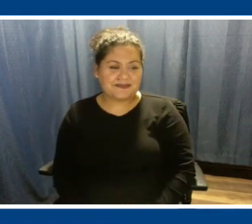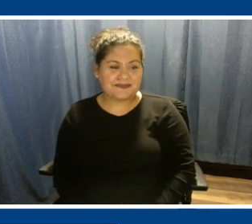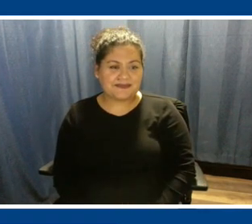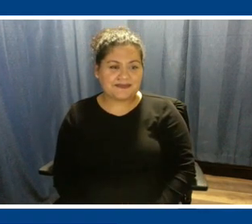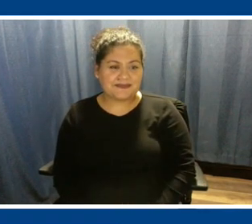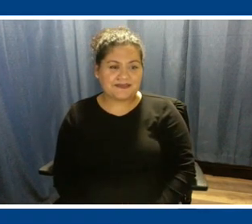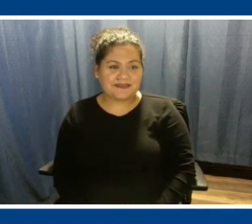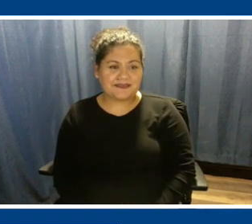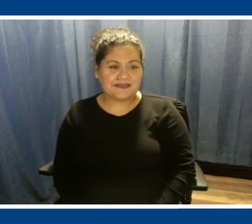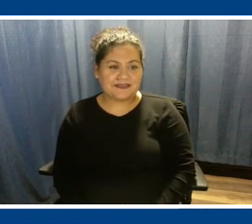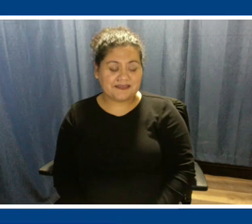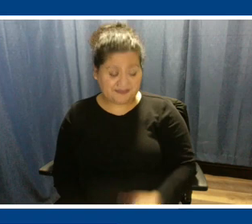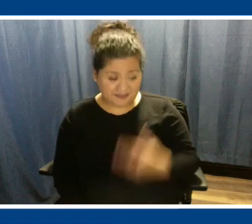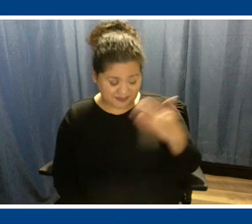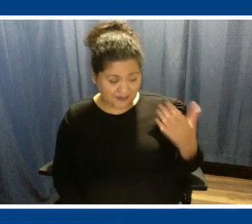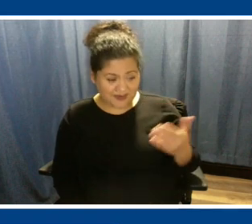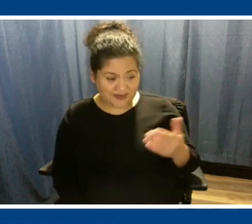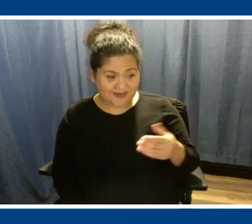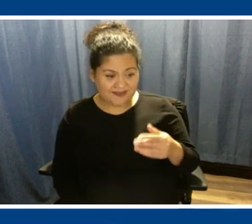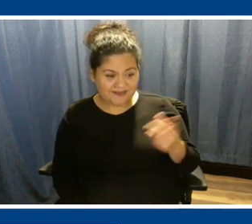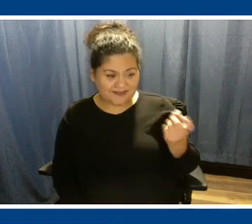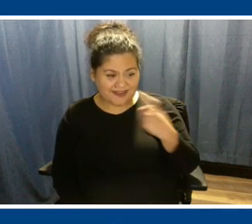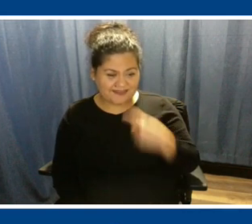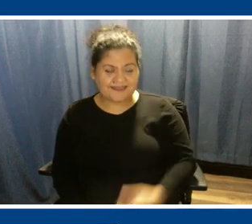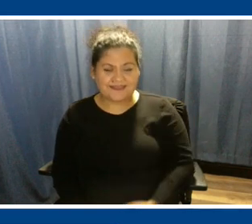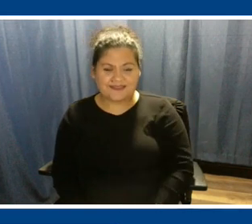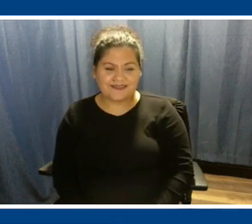You can, you're live, ma'am. You can ask your question.